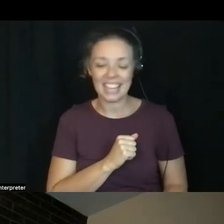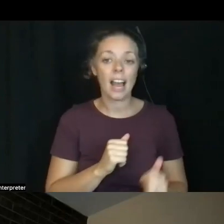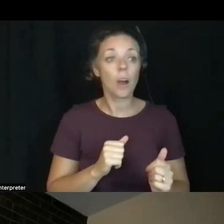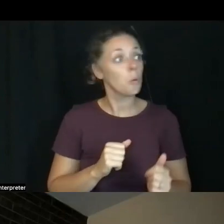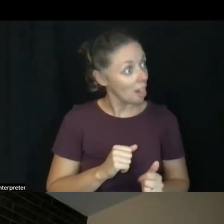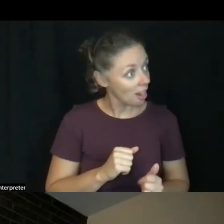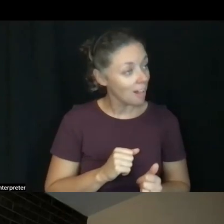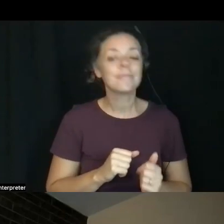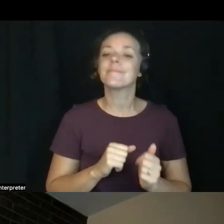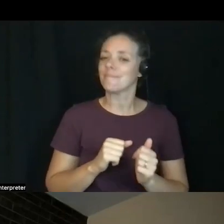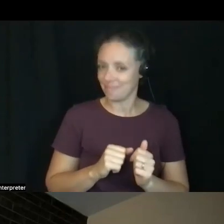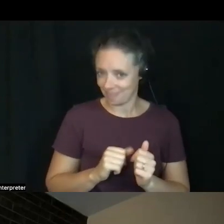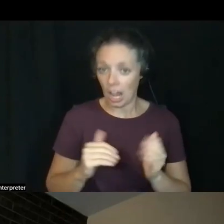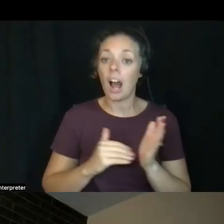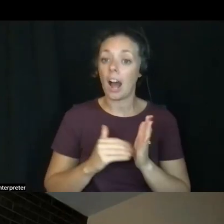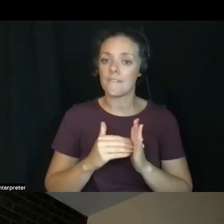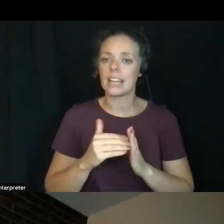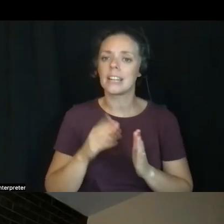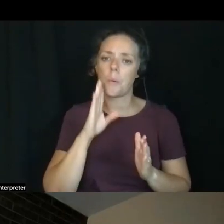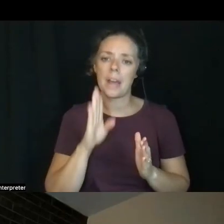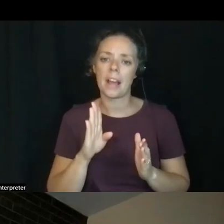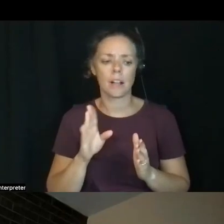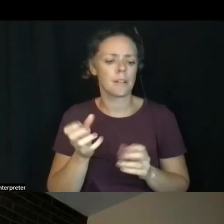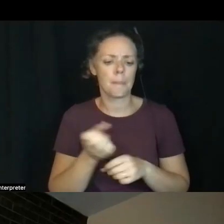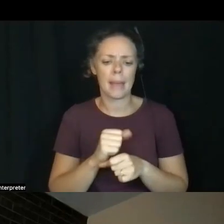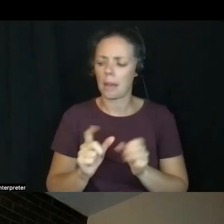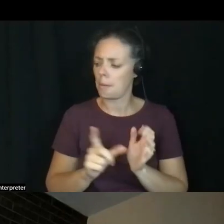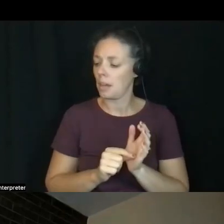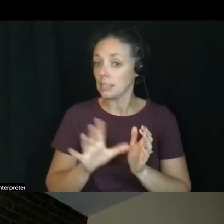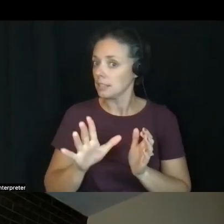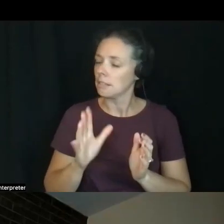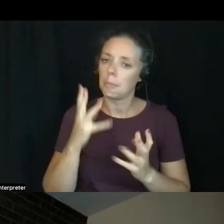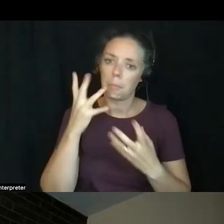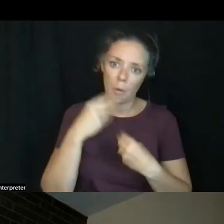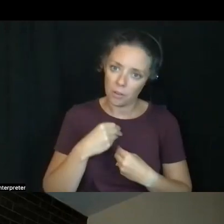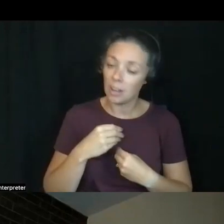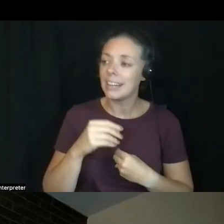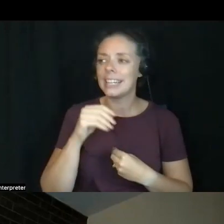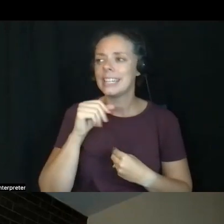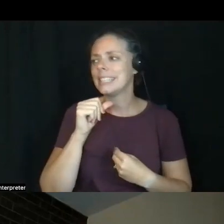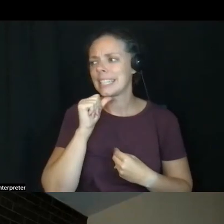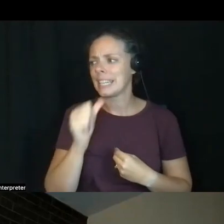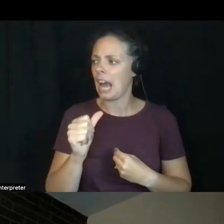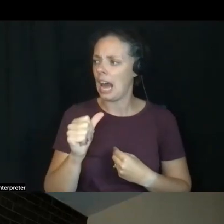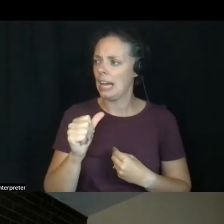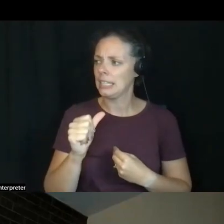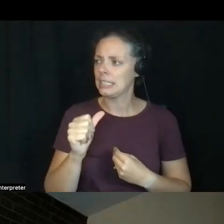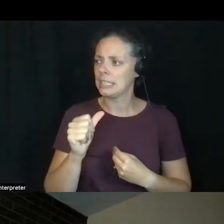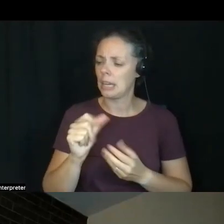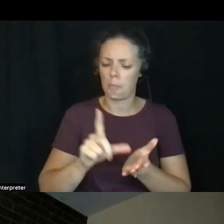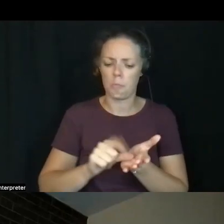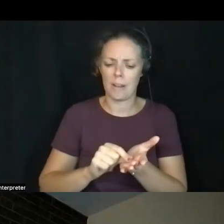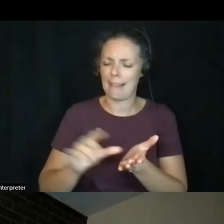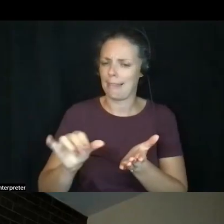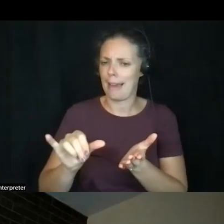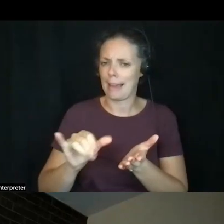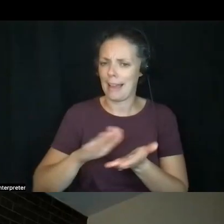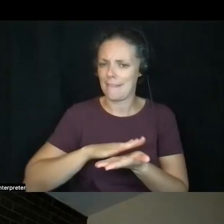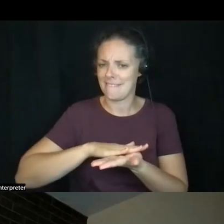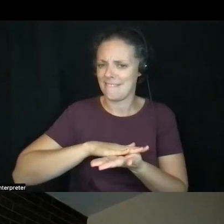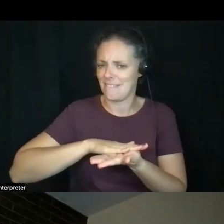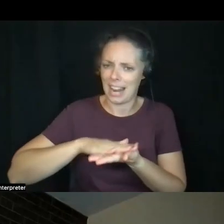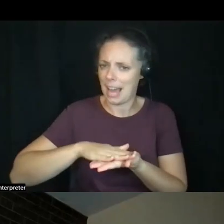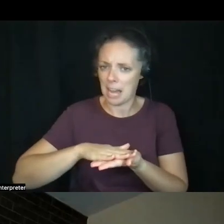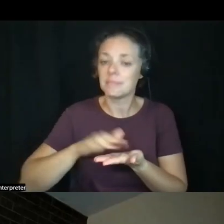make a print, and this is especially lovely, where they don't print like just a flat surface, but they kind of tend to print